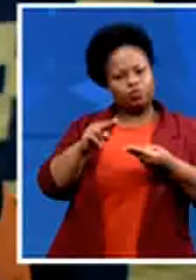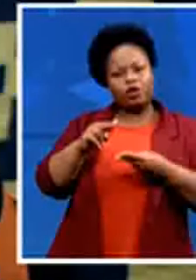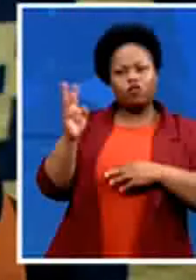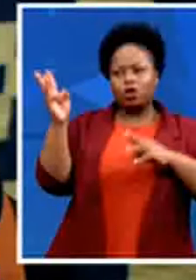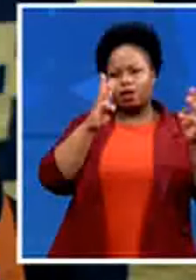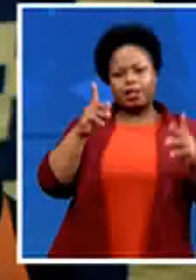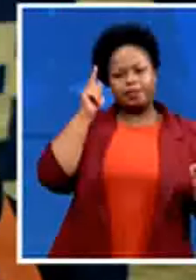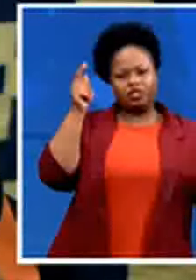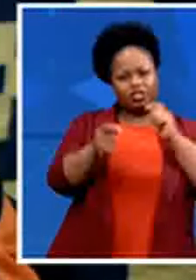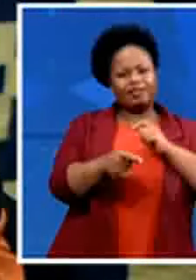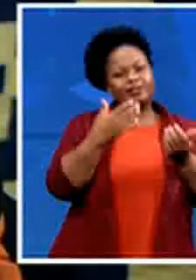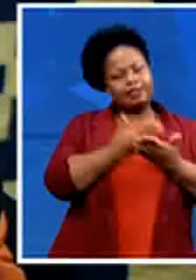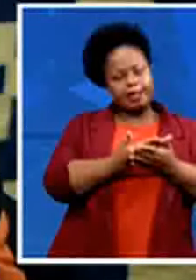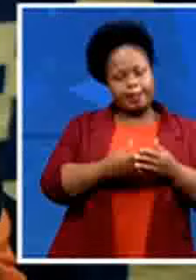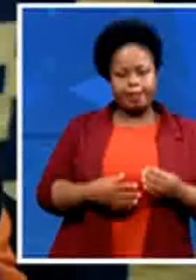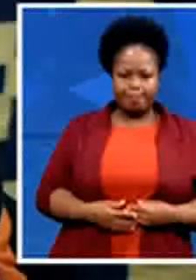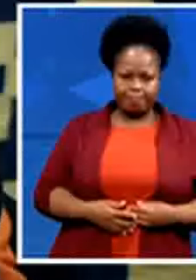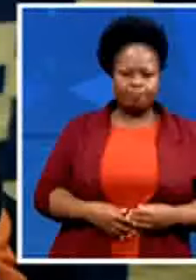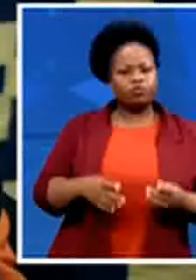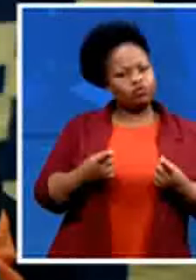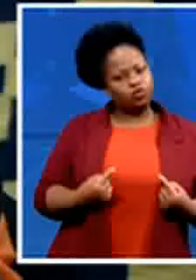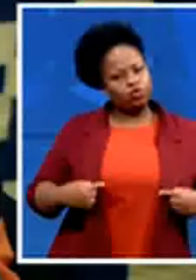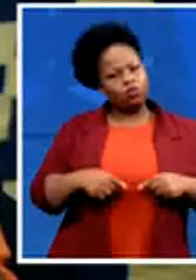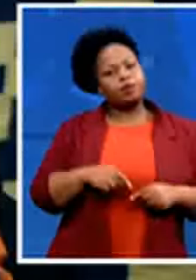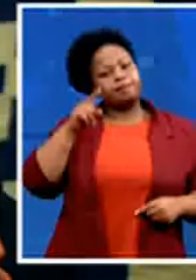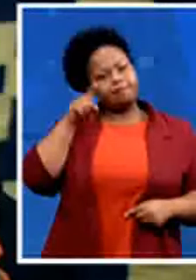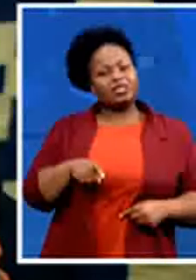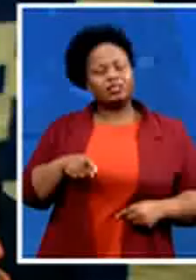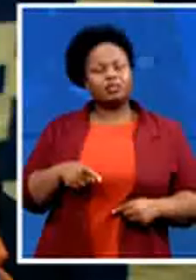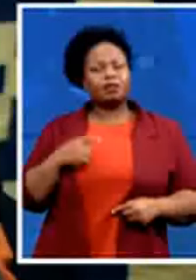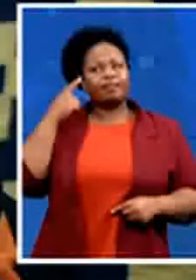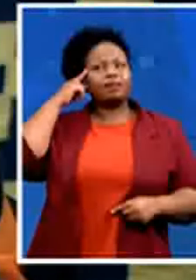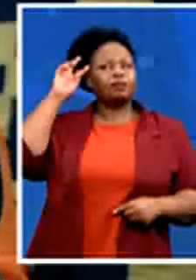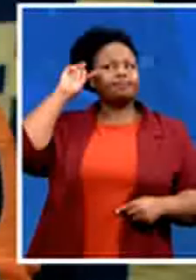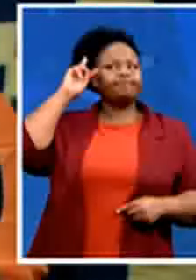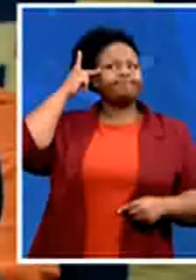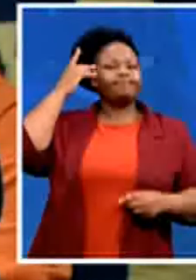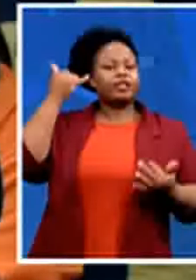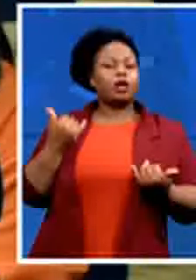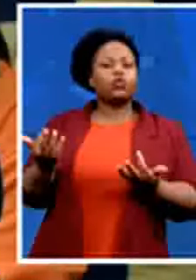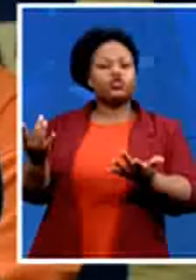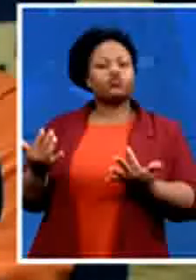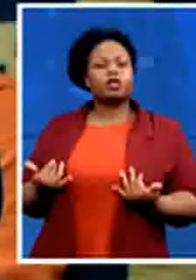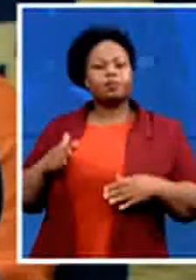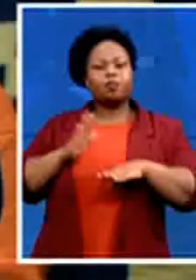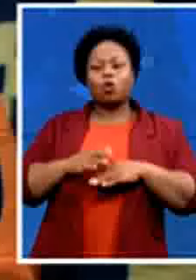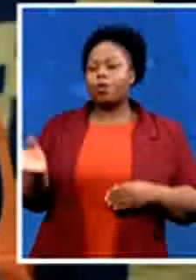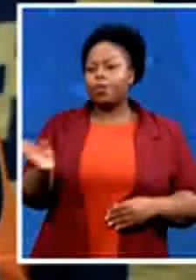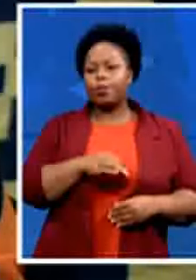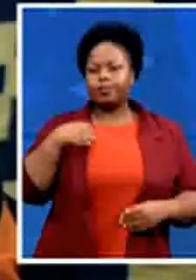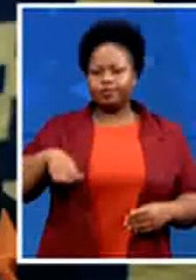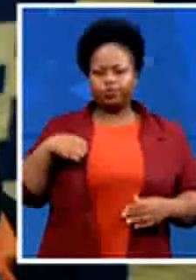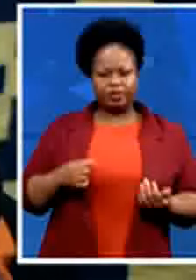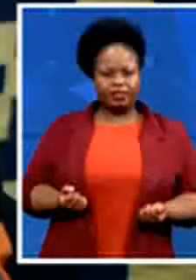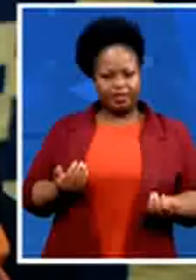must embed green thinking in all municipal service from the management of alien